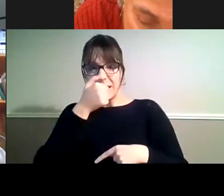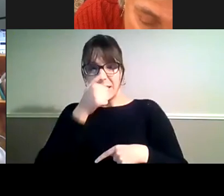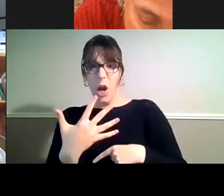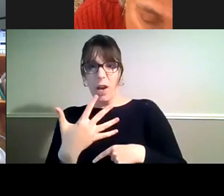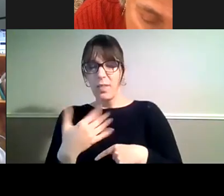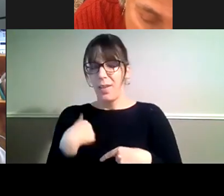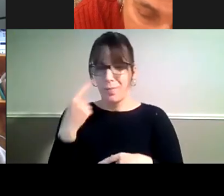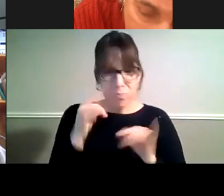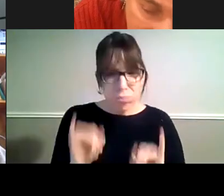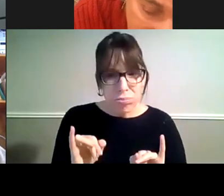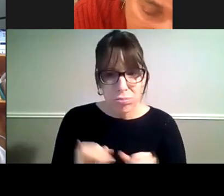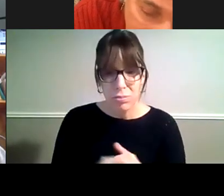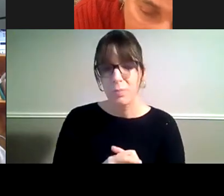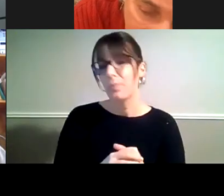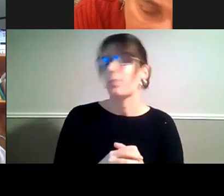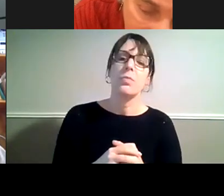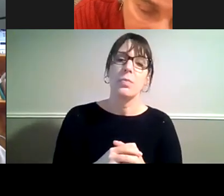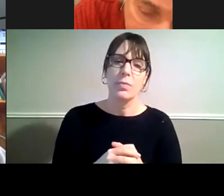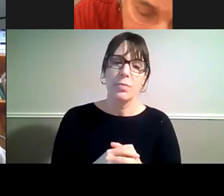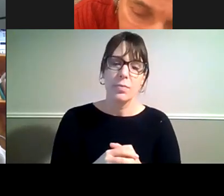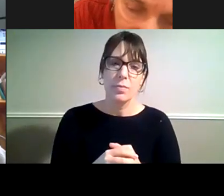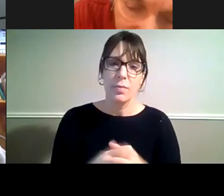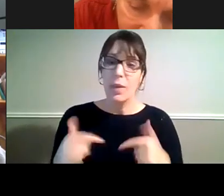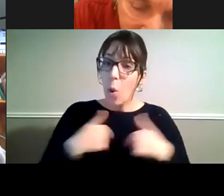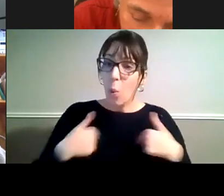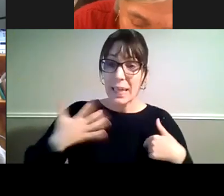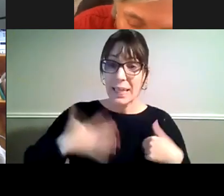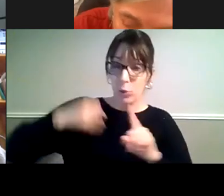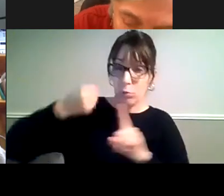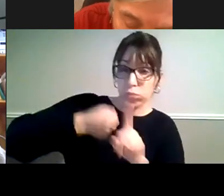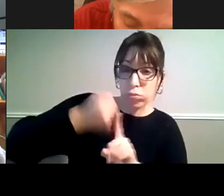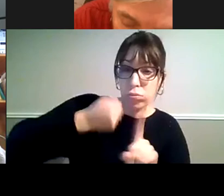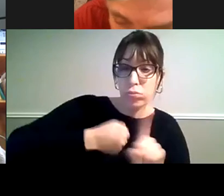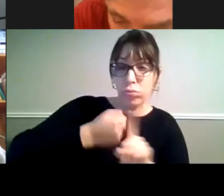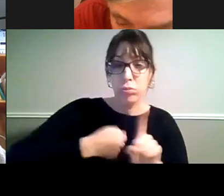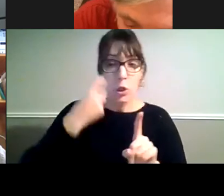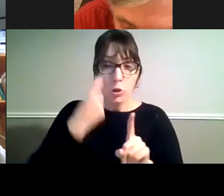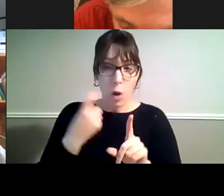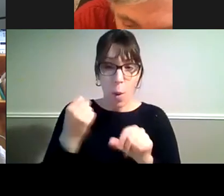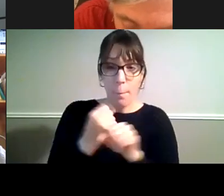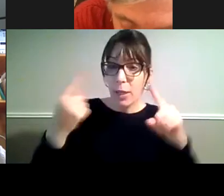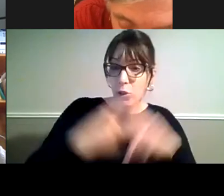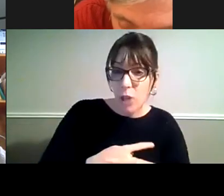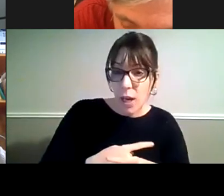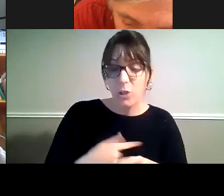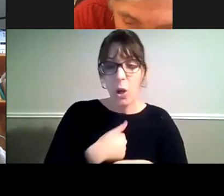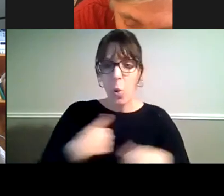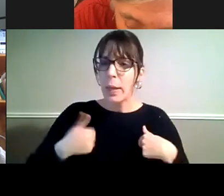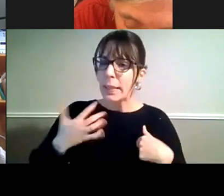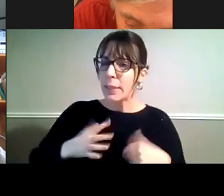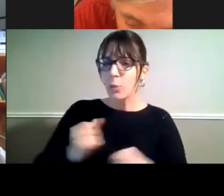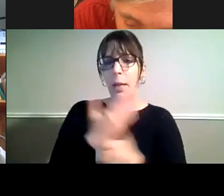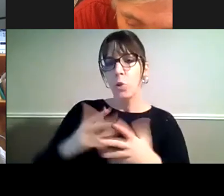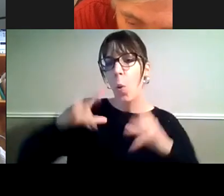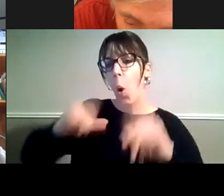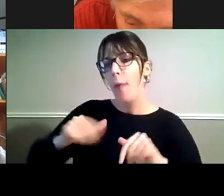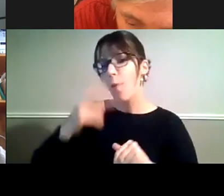travesty. We need to lobby for change. We need to ensure that our older people are looked after and have access to